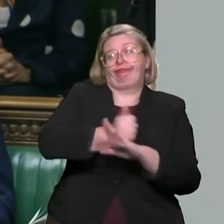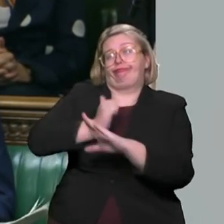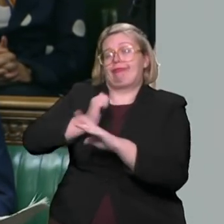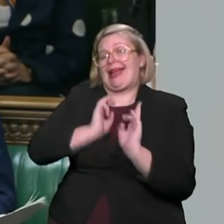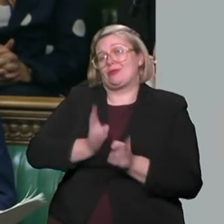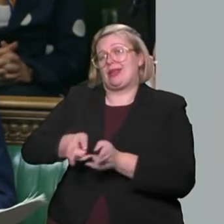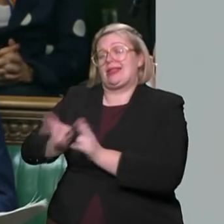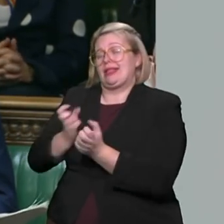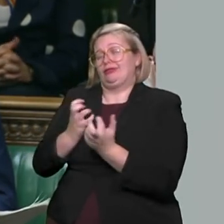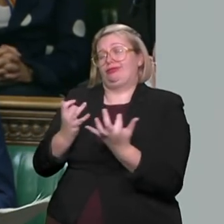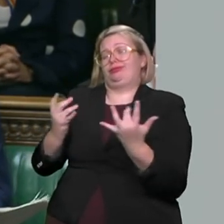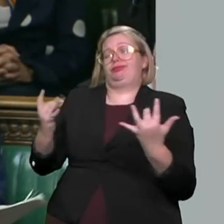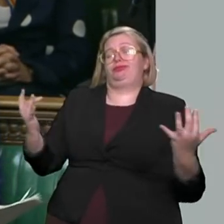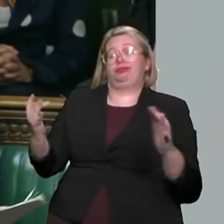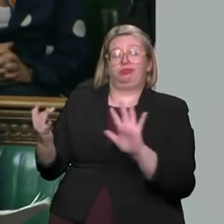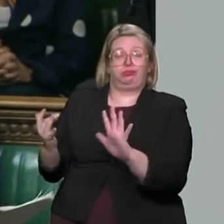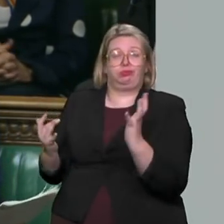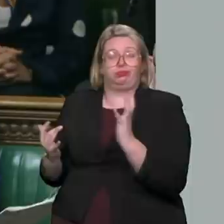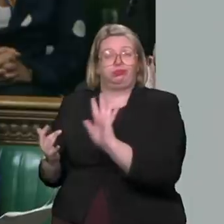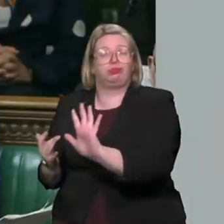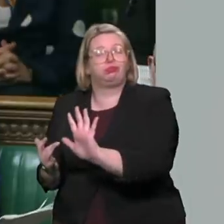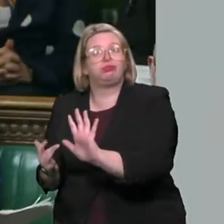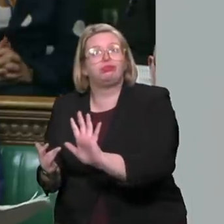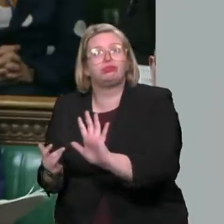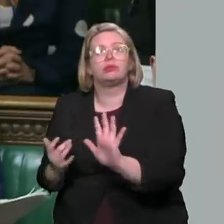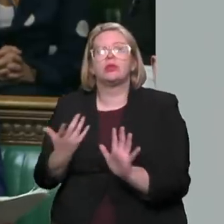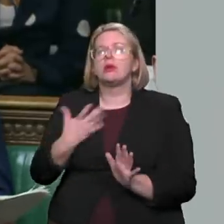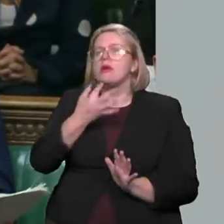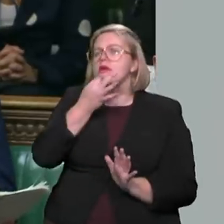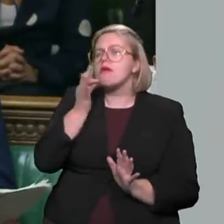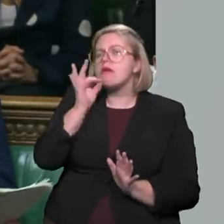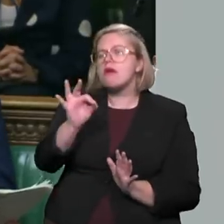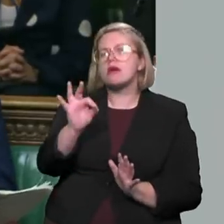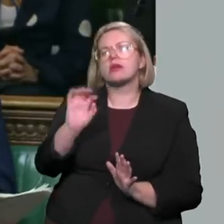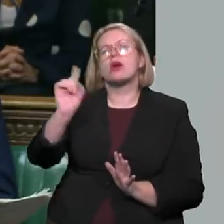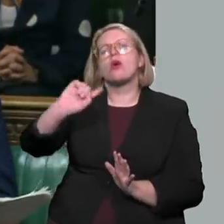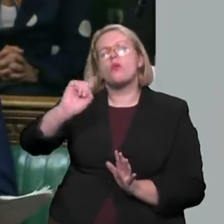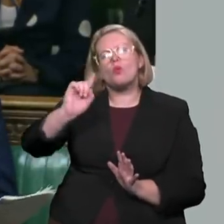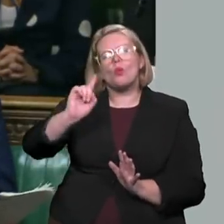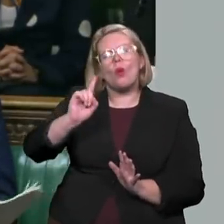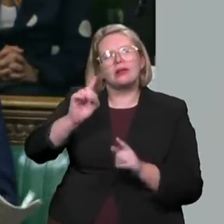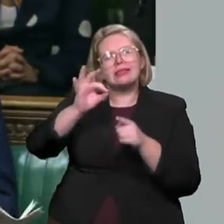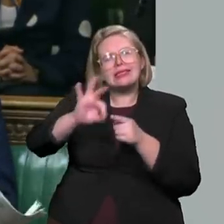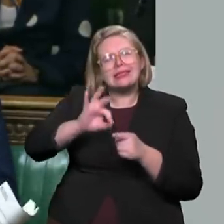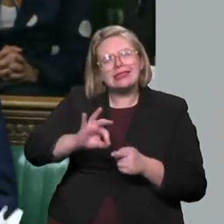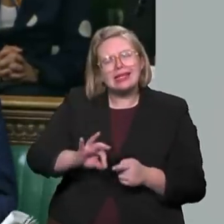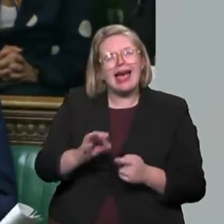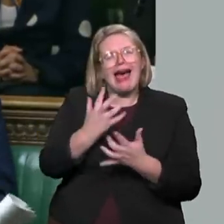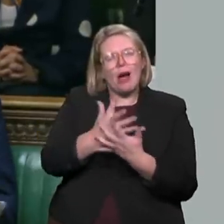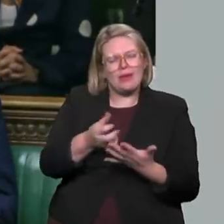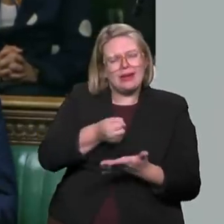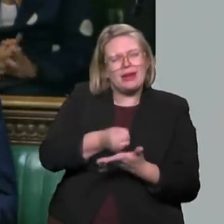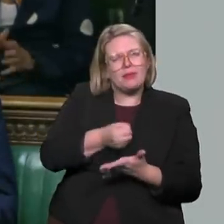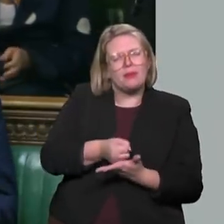Will the Prime Minister confirm that the minimum housing requirement for Bassett Law is 4,896, and not the 10,000